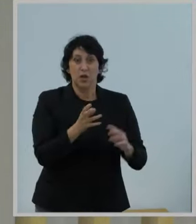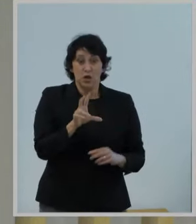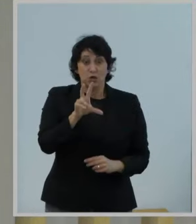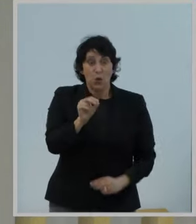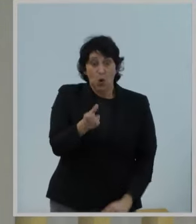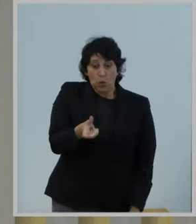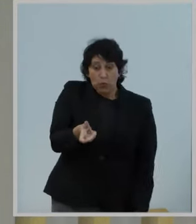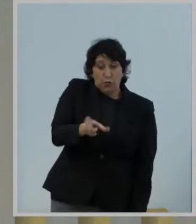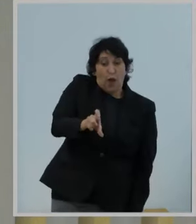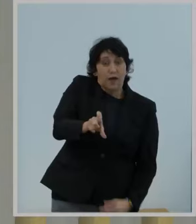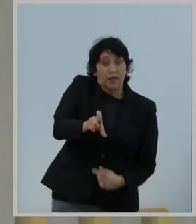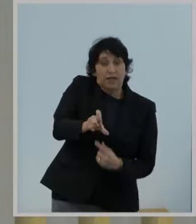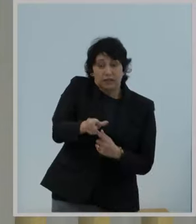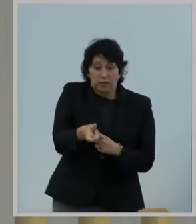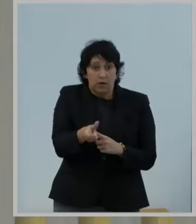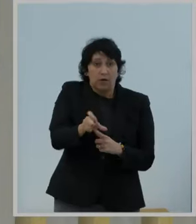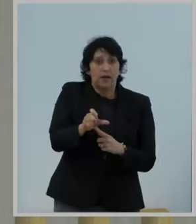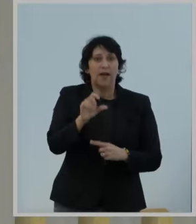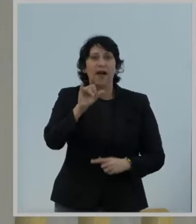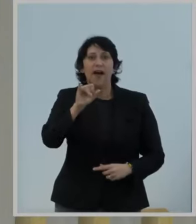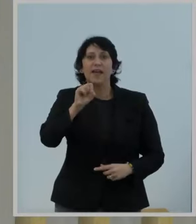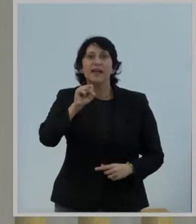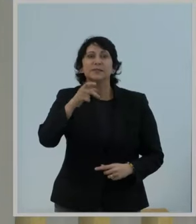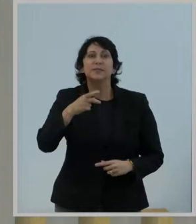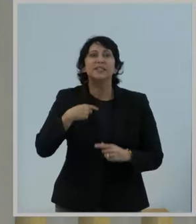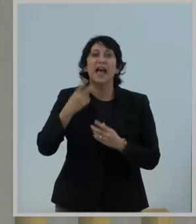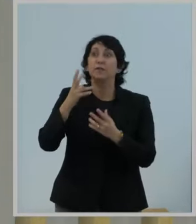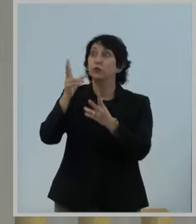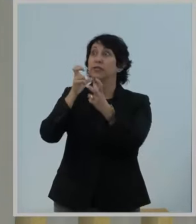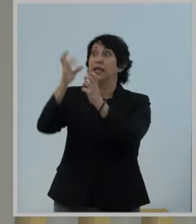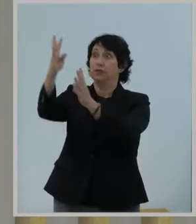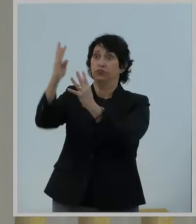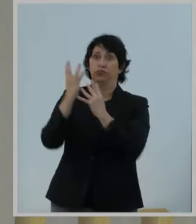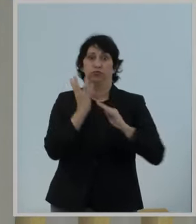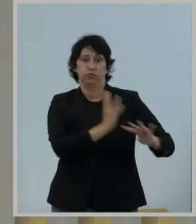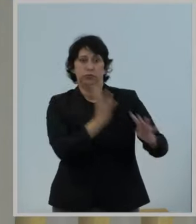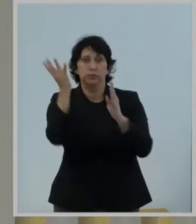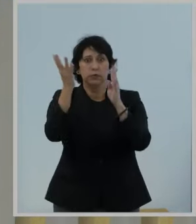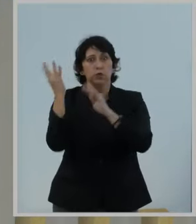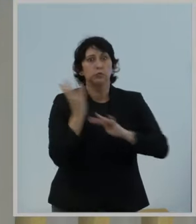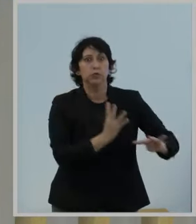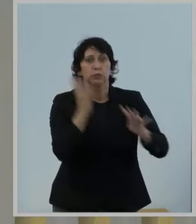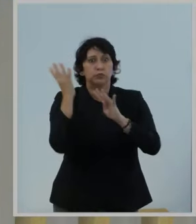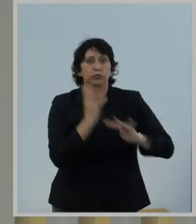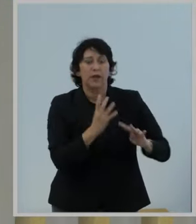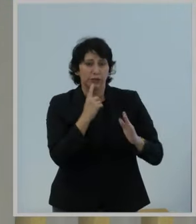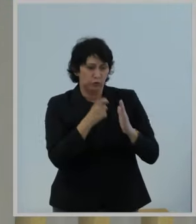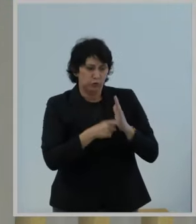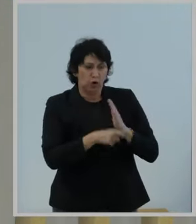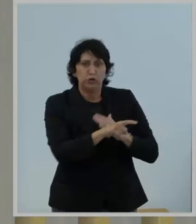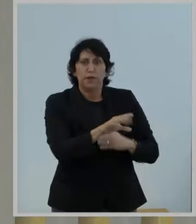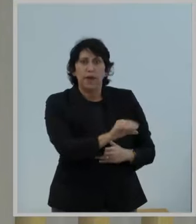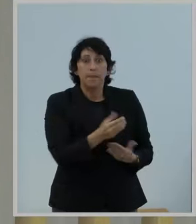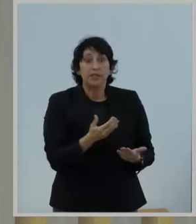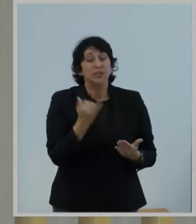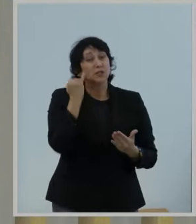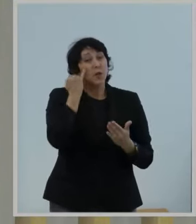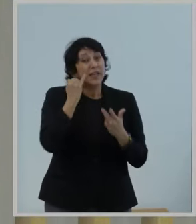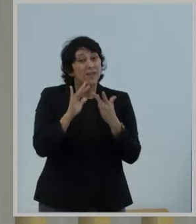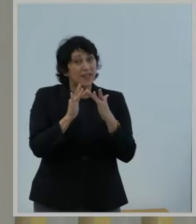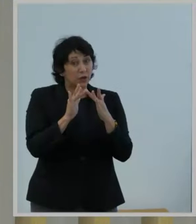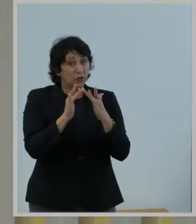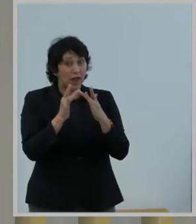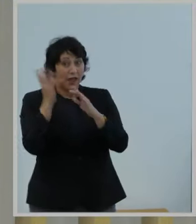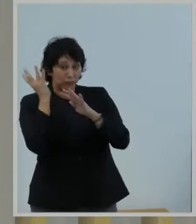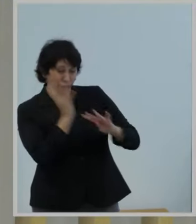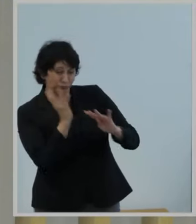ISPs have to take all incoming traffic and charge their customers for it. So if an Internet company sends a lot of traffic your way,